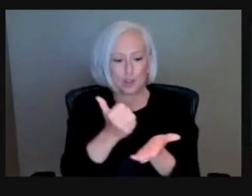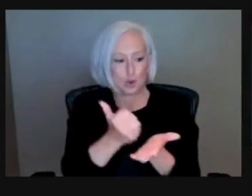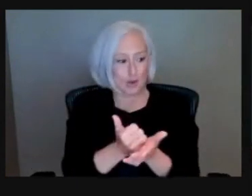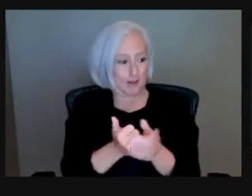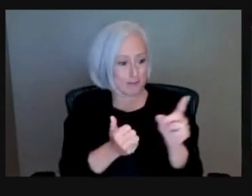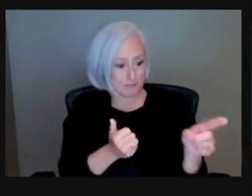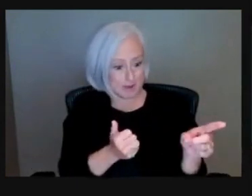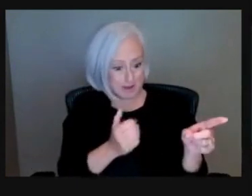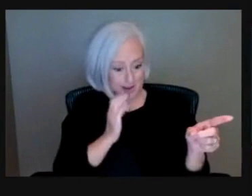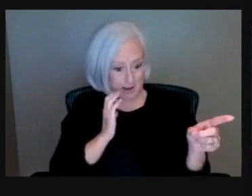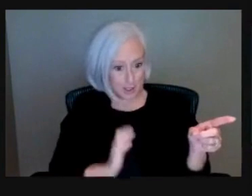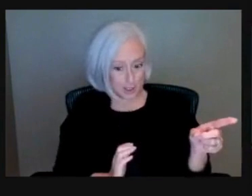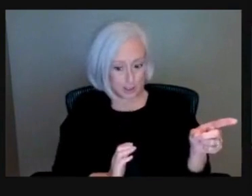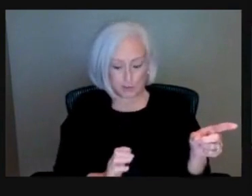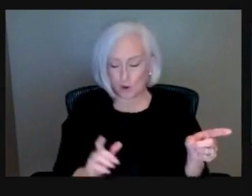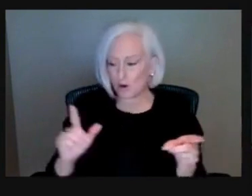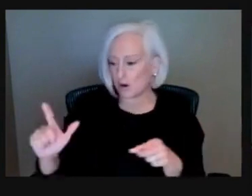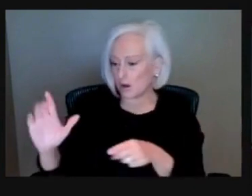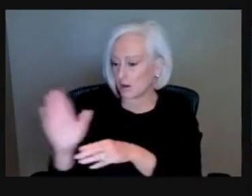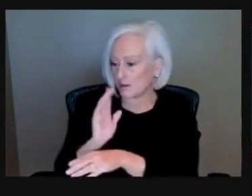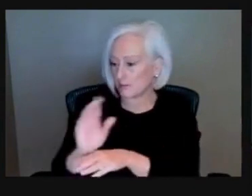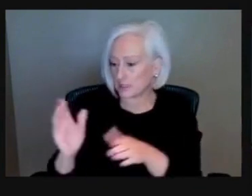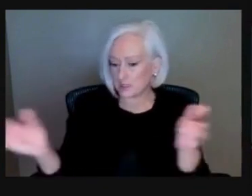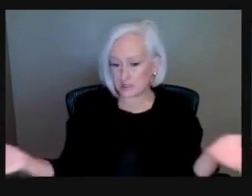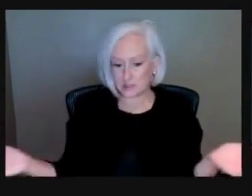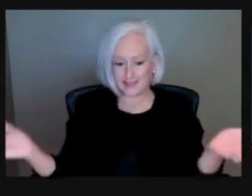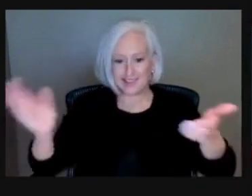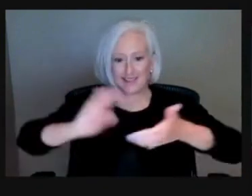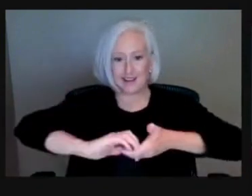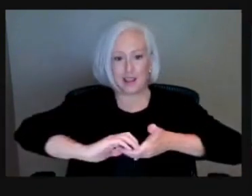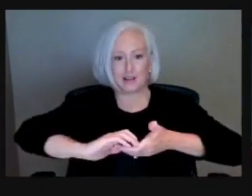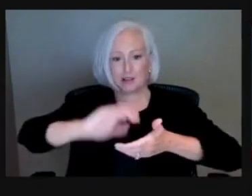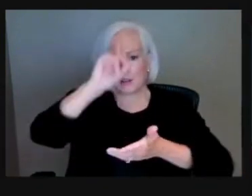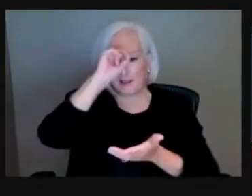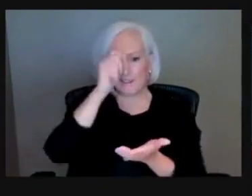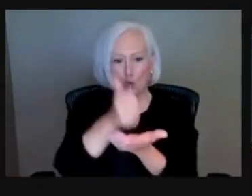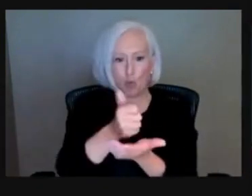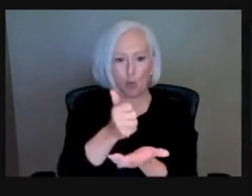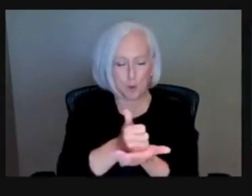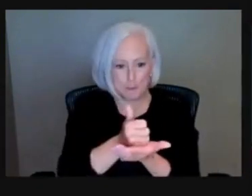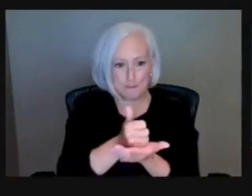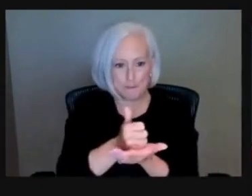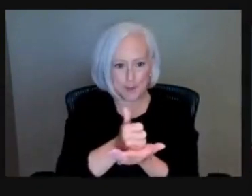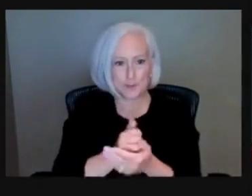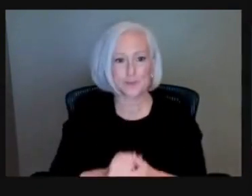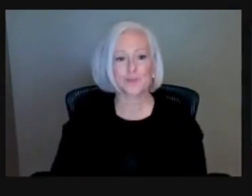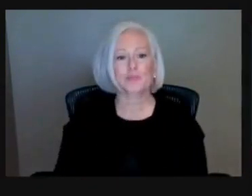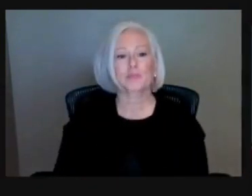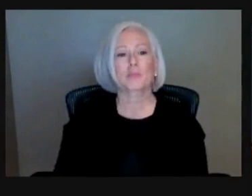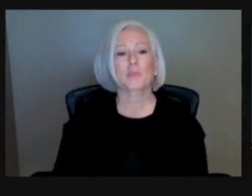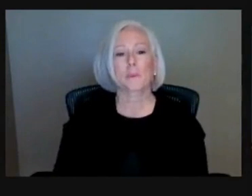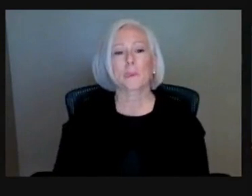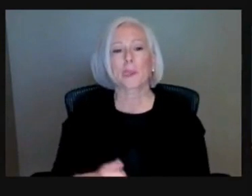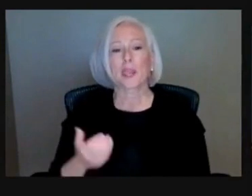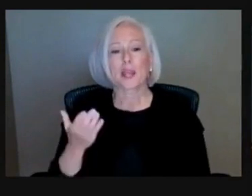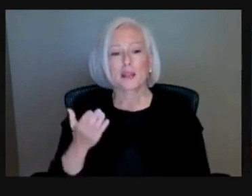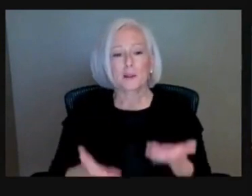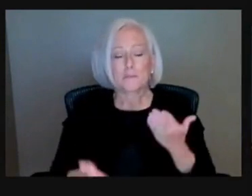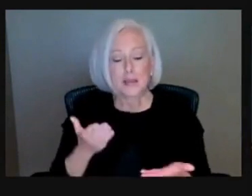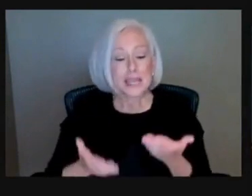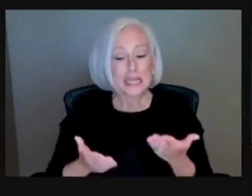communicated to by their servicer. Or maybe they're just not understanding the what exactly they're telling you, because they do use